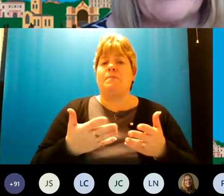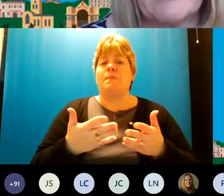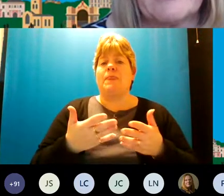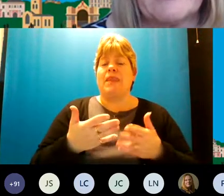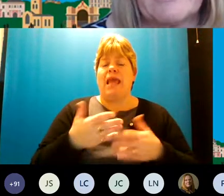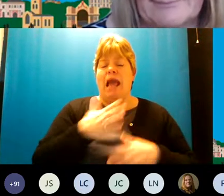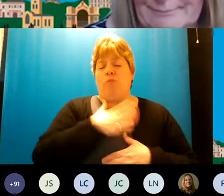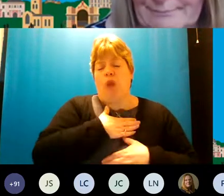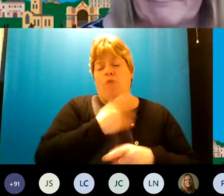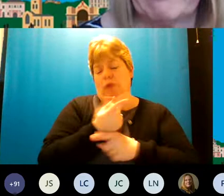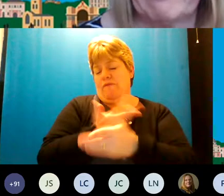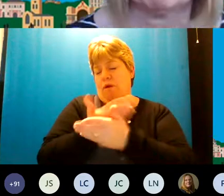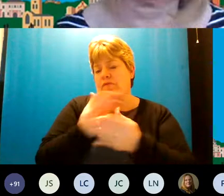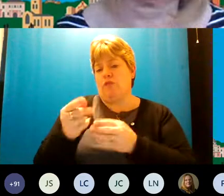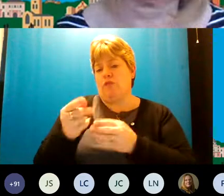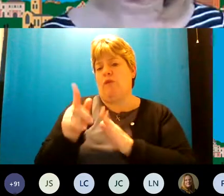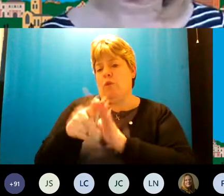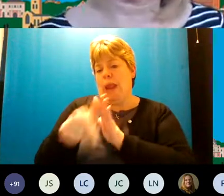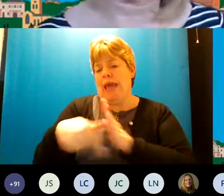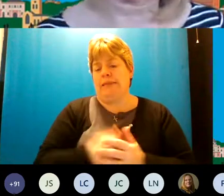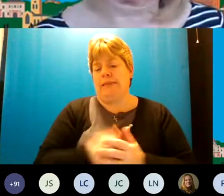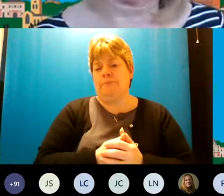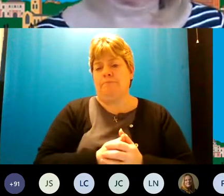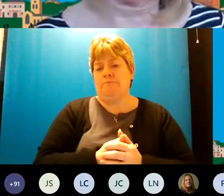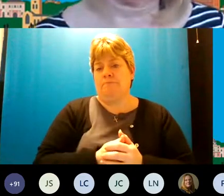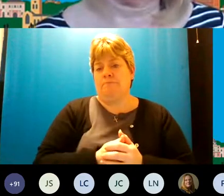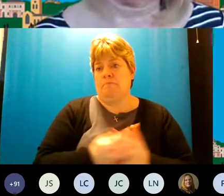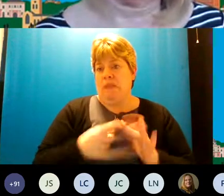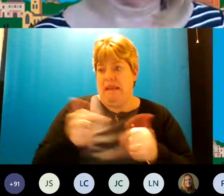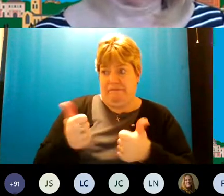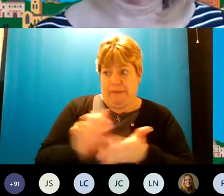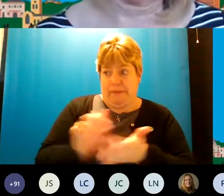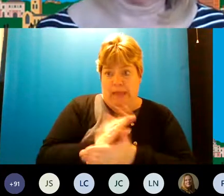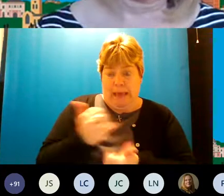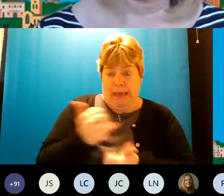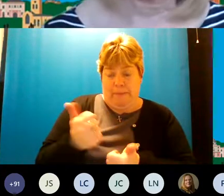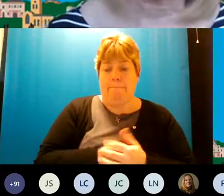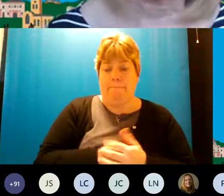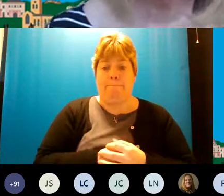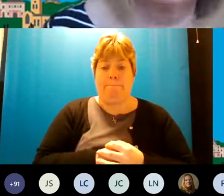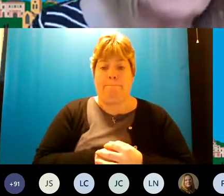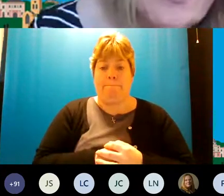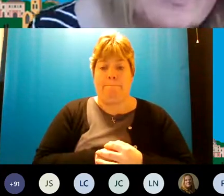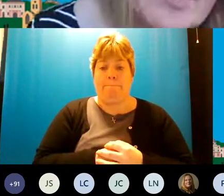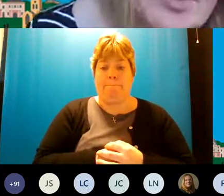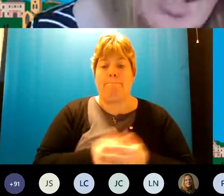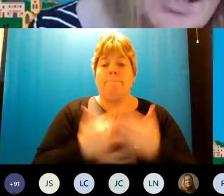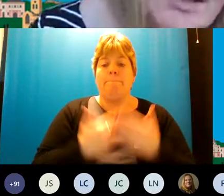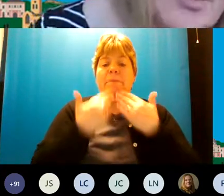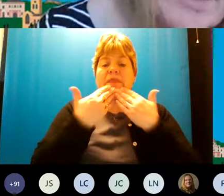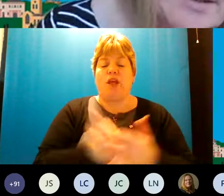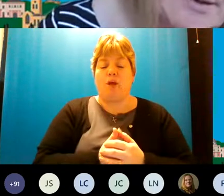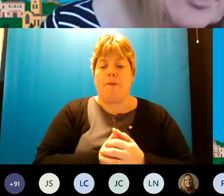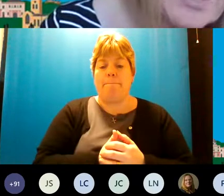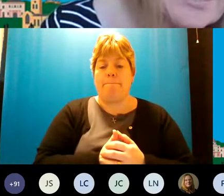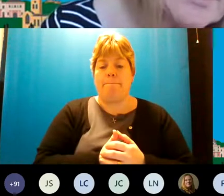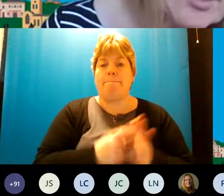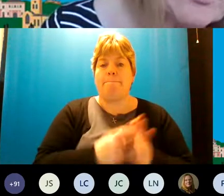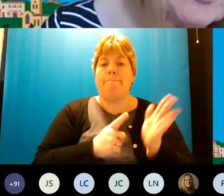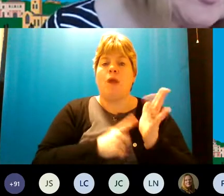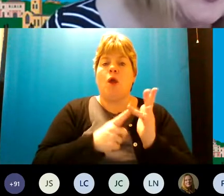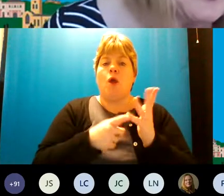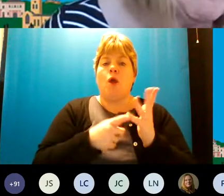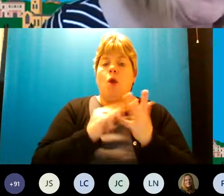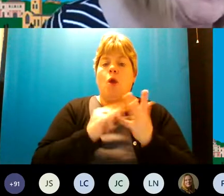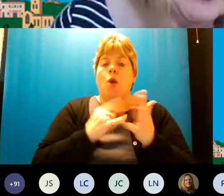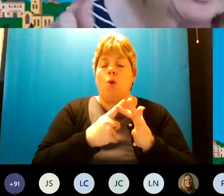conversation with you a further conversation with you outside of this if if you're if you're game for that thank you very much louise could i